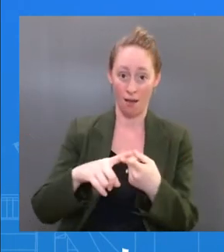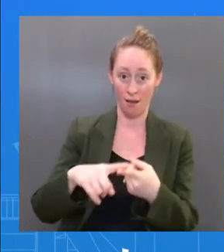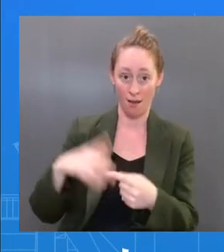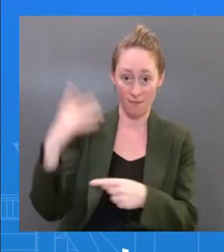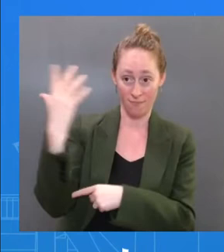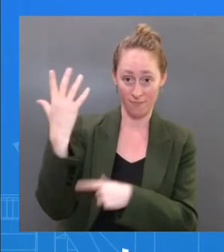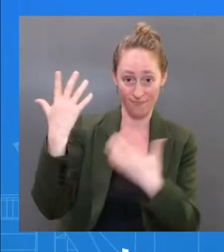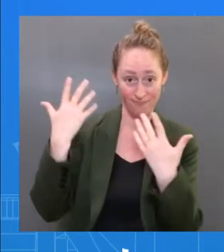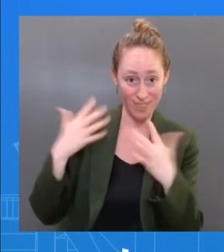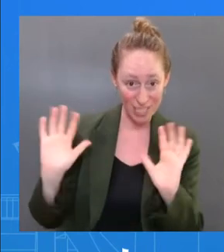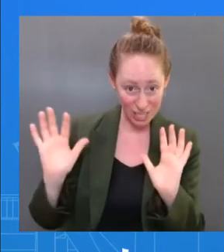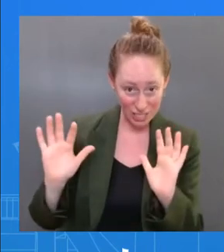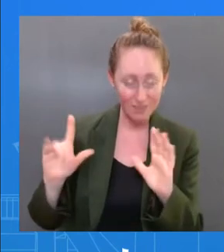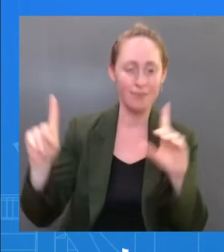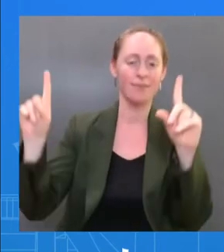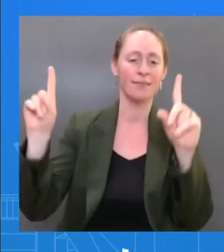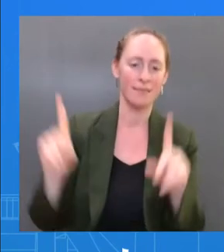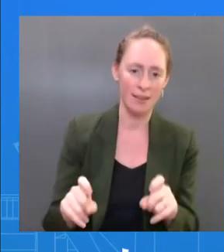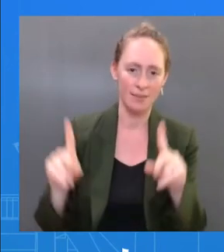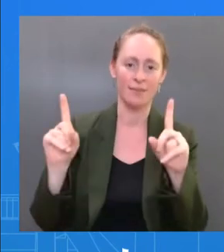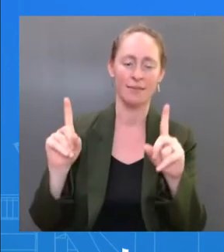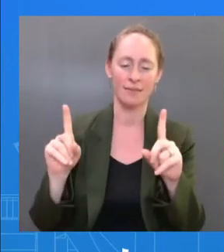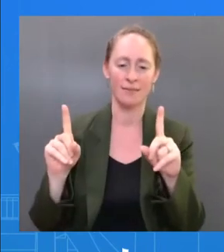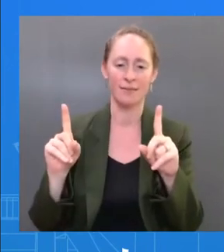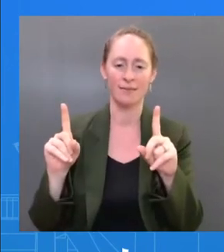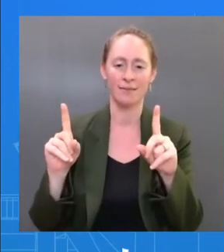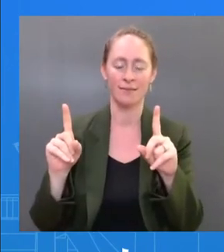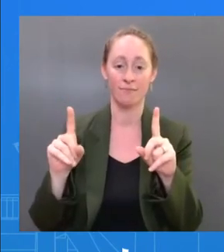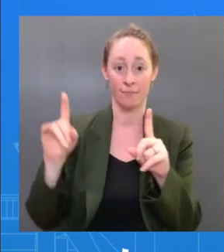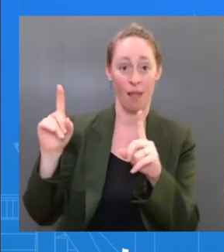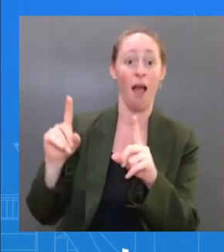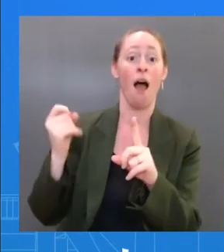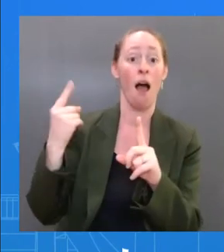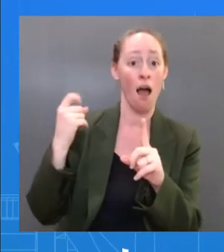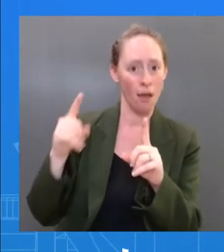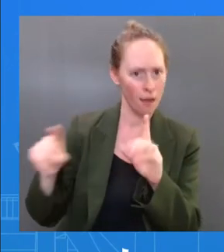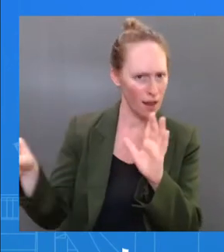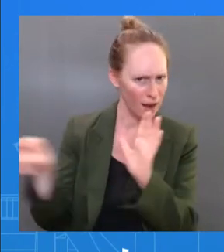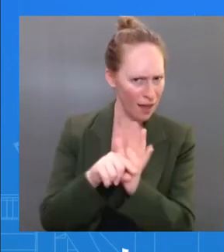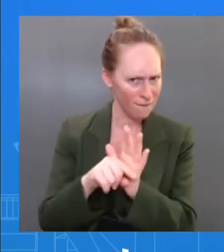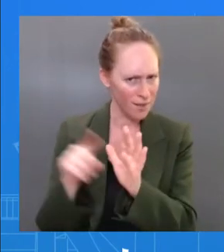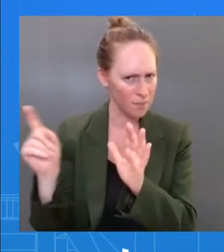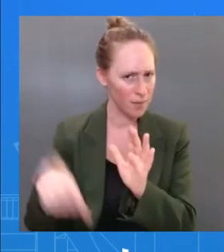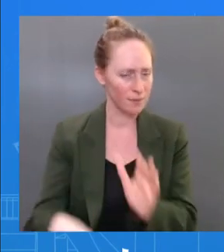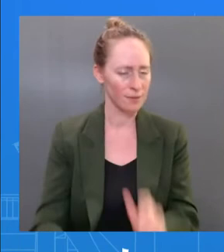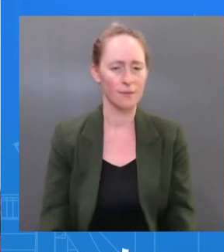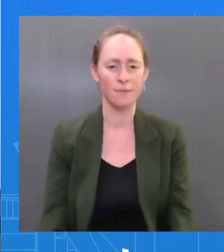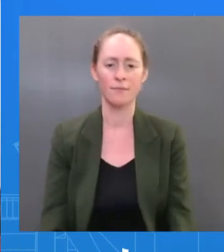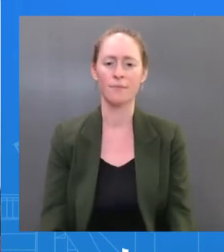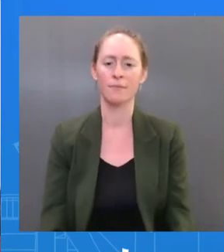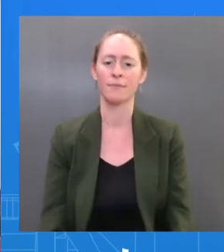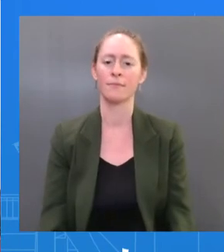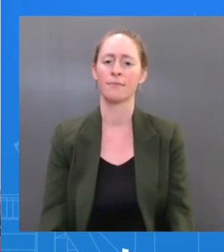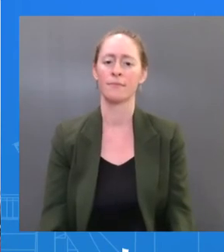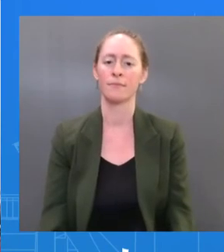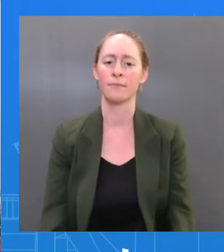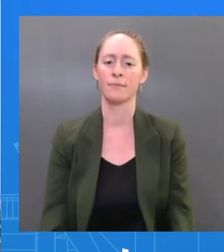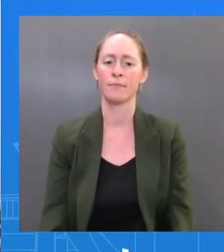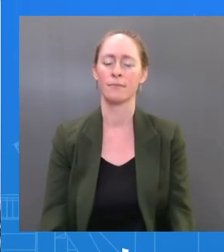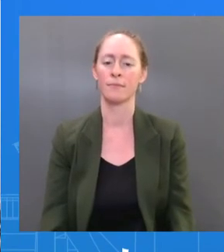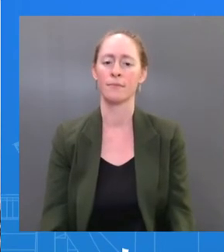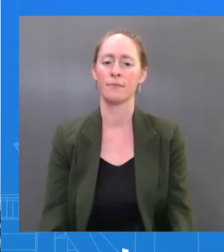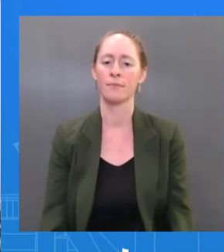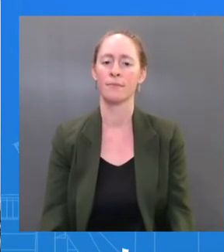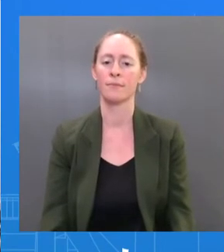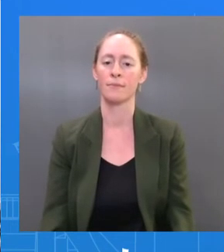turns negative. But any testing he has moving forward will largely be an antigen test. The You said that his oxygen level was normal. Can you be